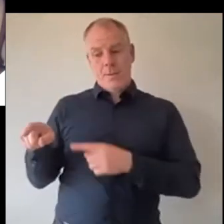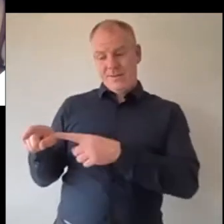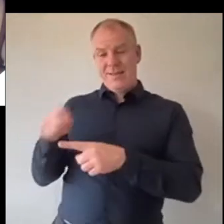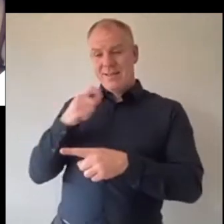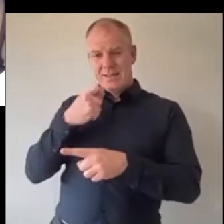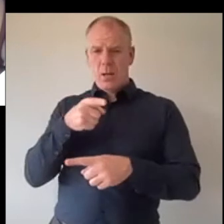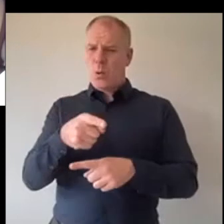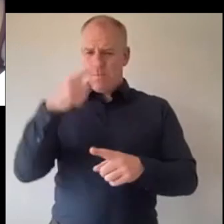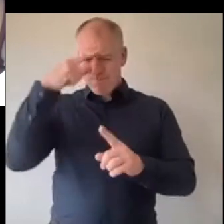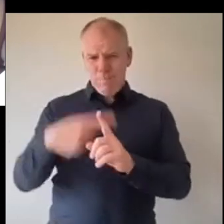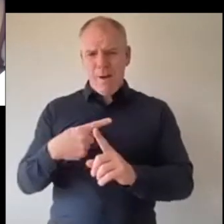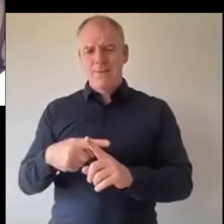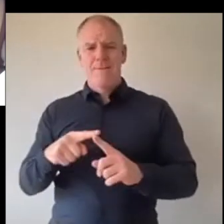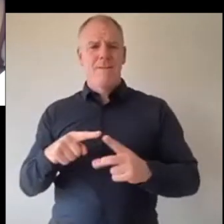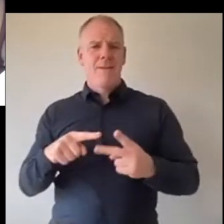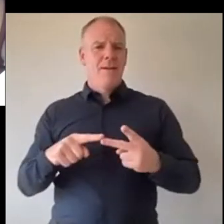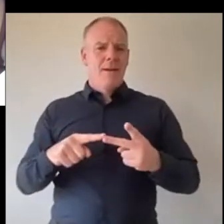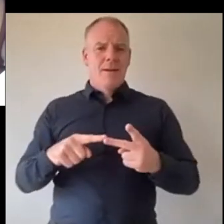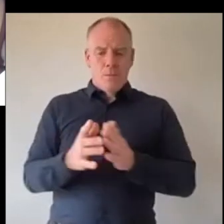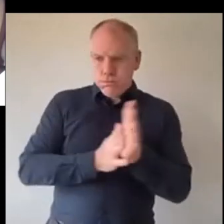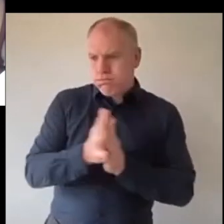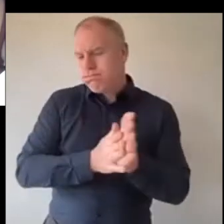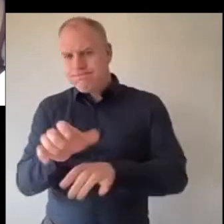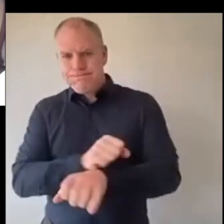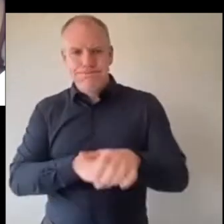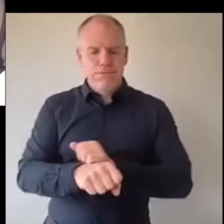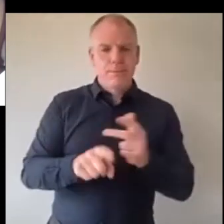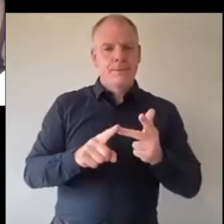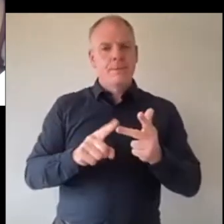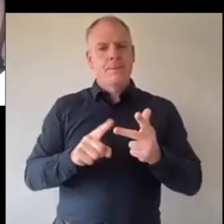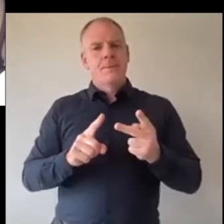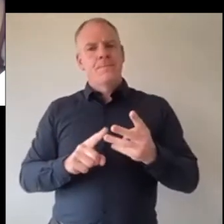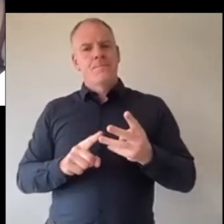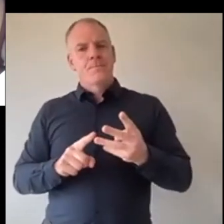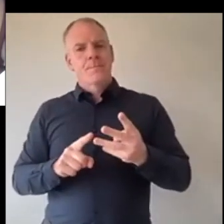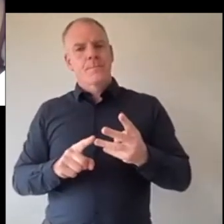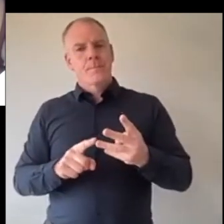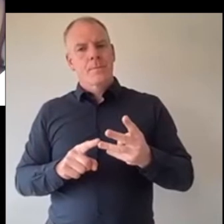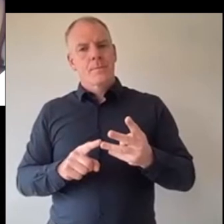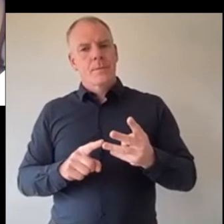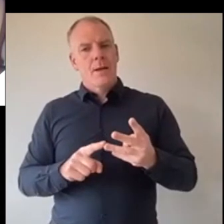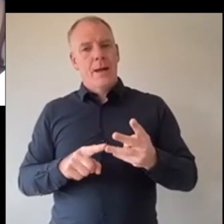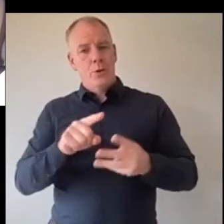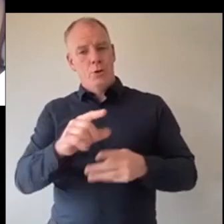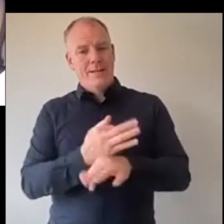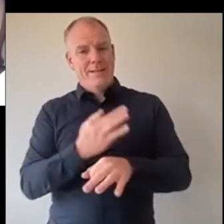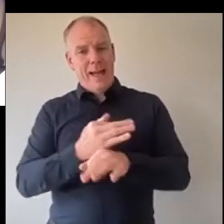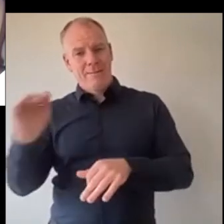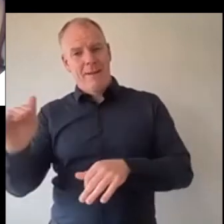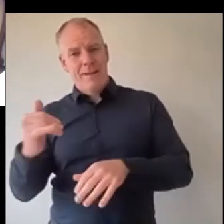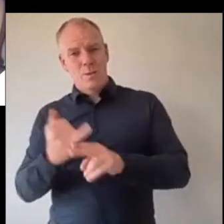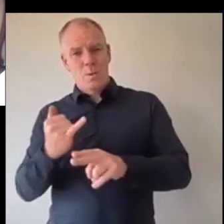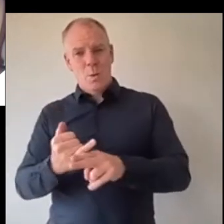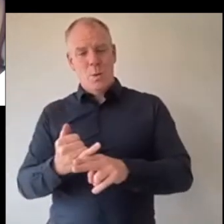have been really positive you've been really enthusiastic and you made um did that your dad contacted school on multiple